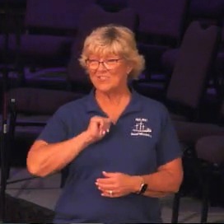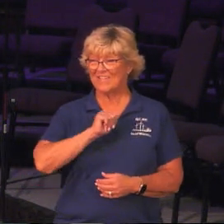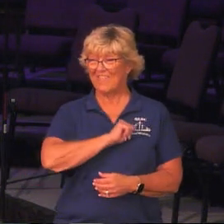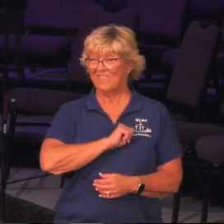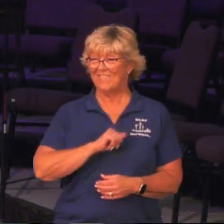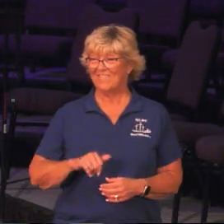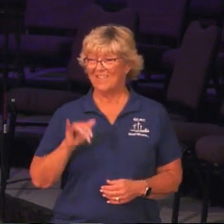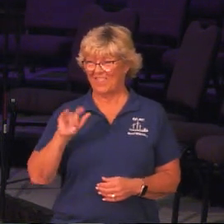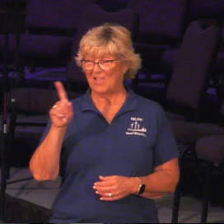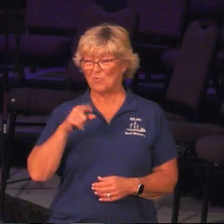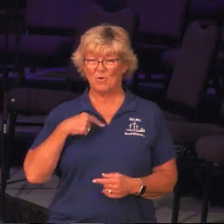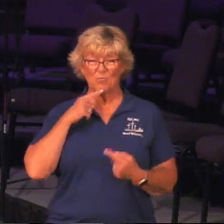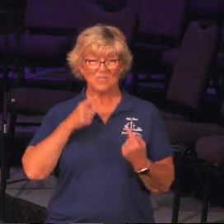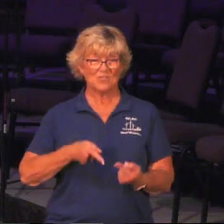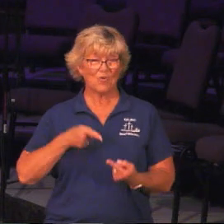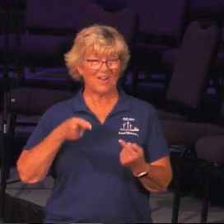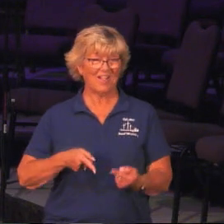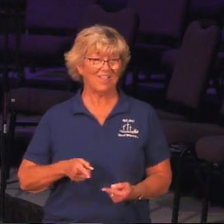That's where we struggle.